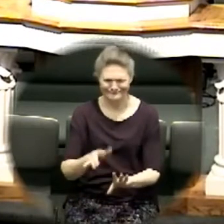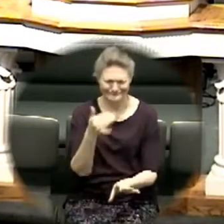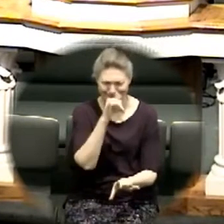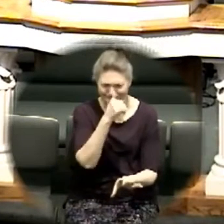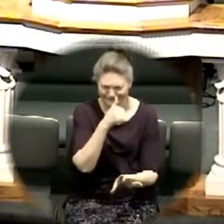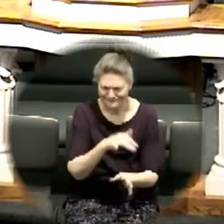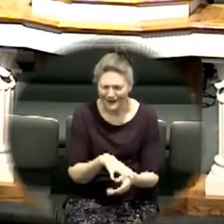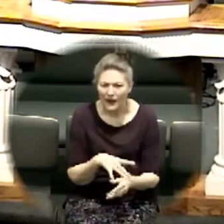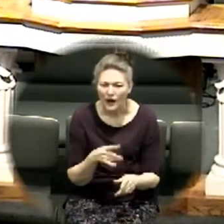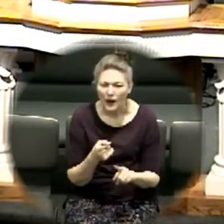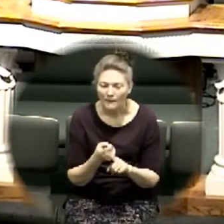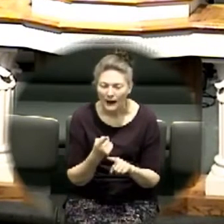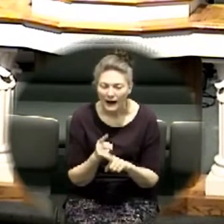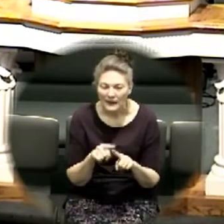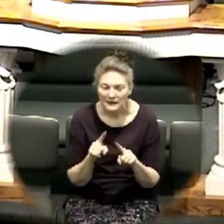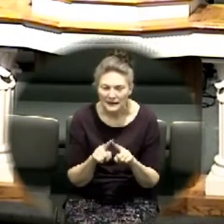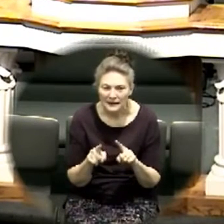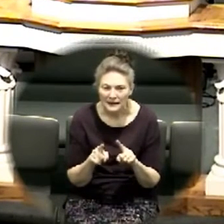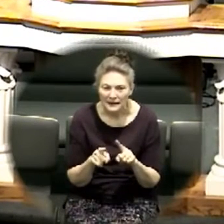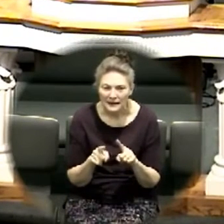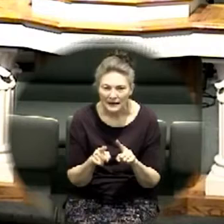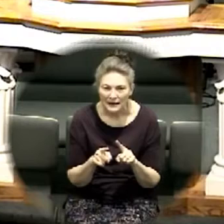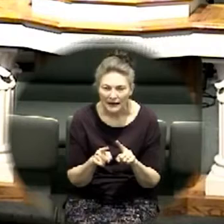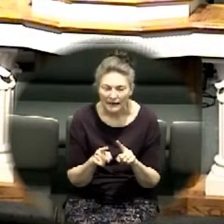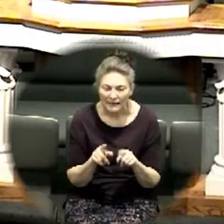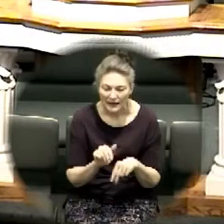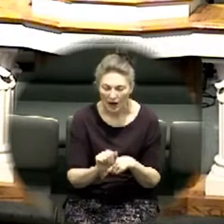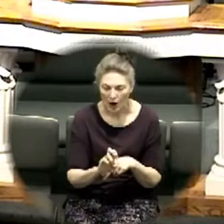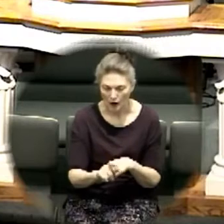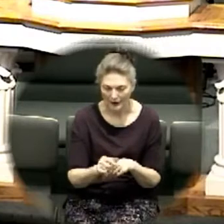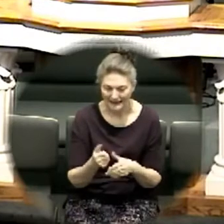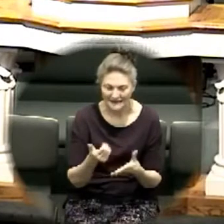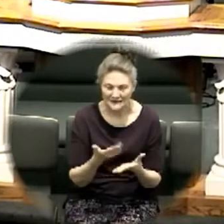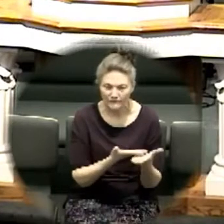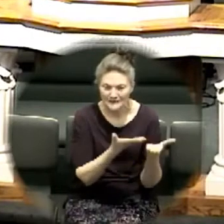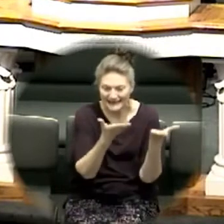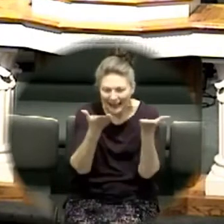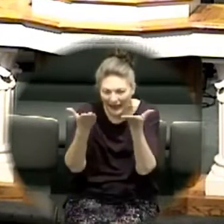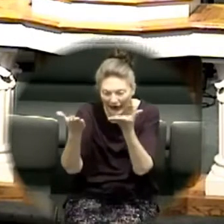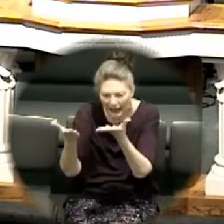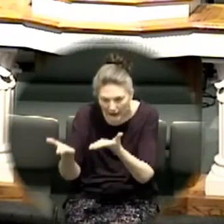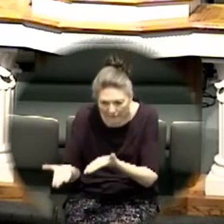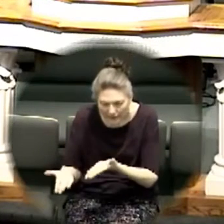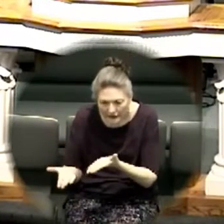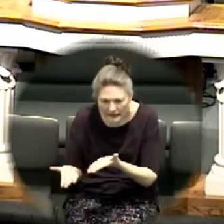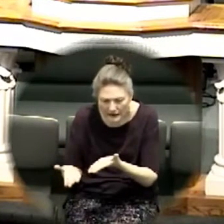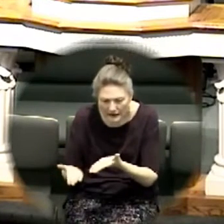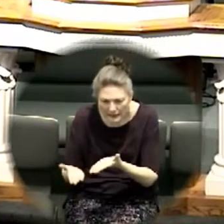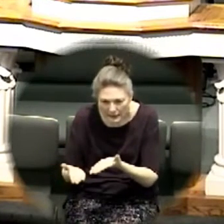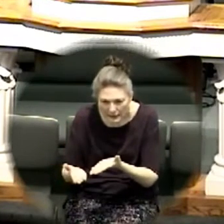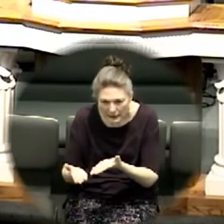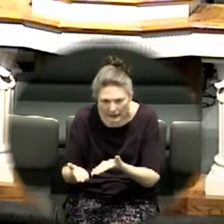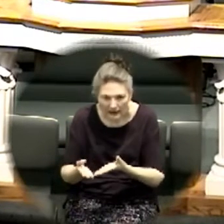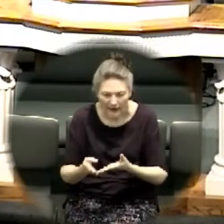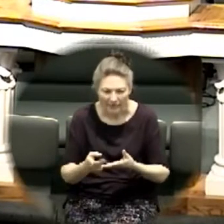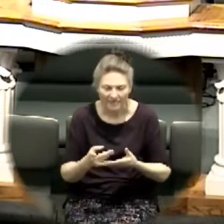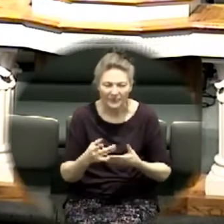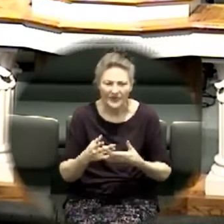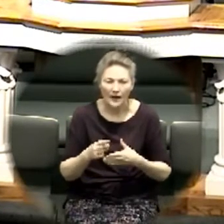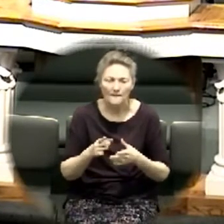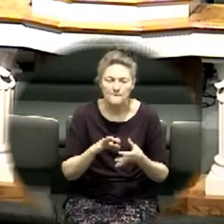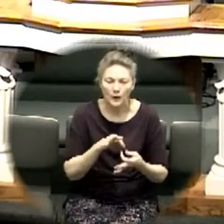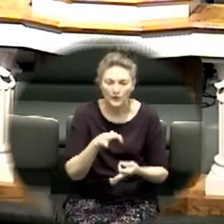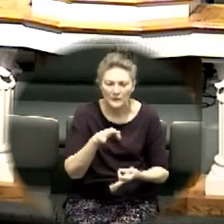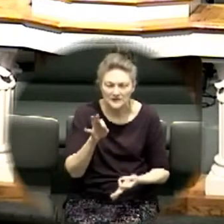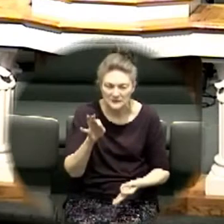it was born on the shoulders of humanity you see humanity carried what represented the presence